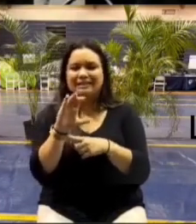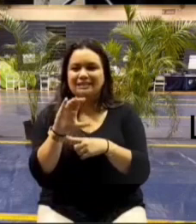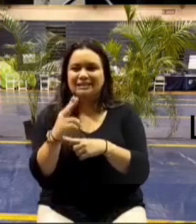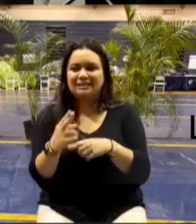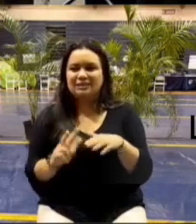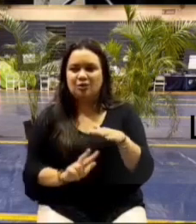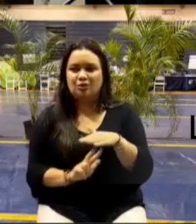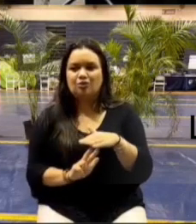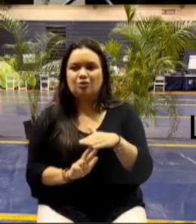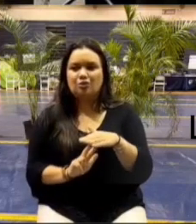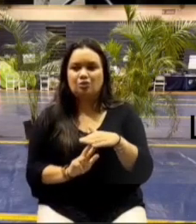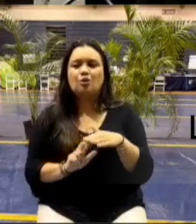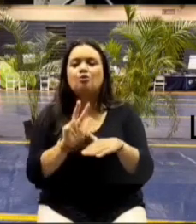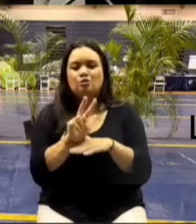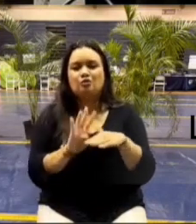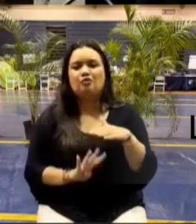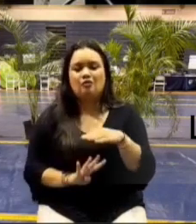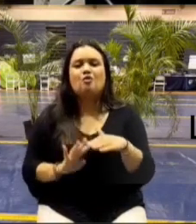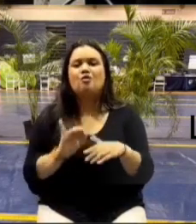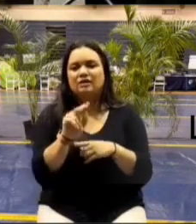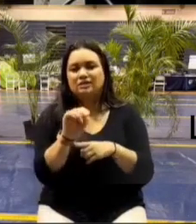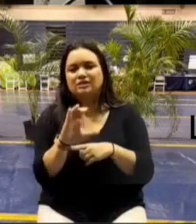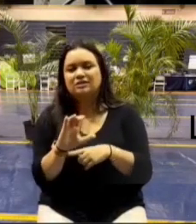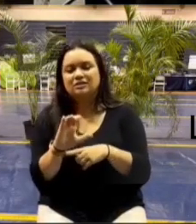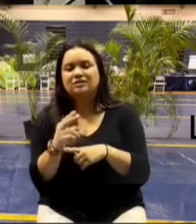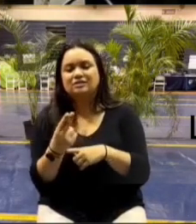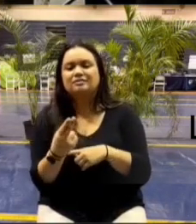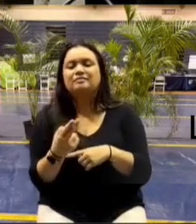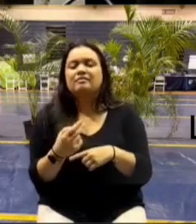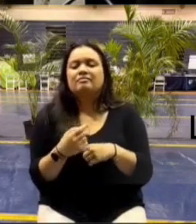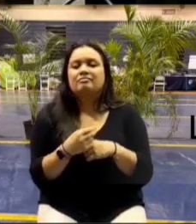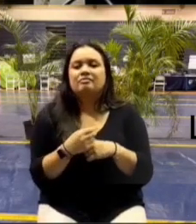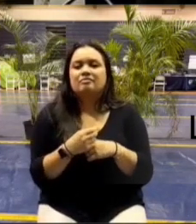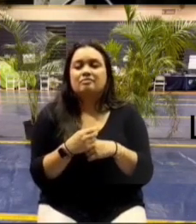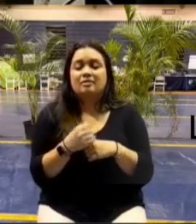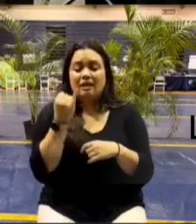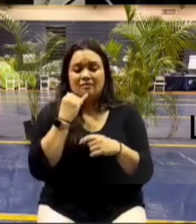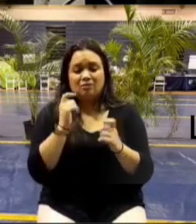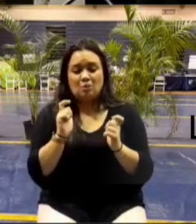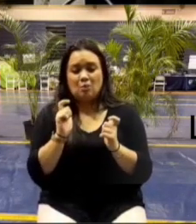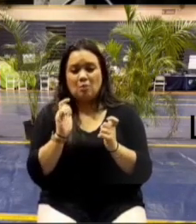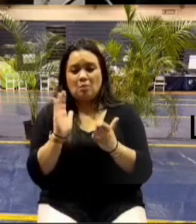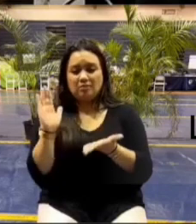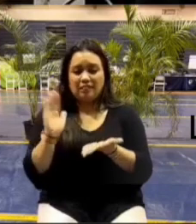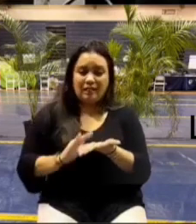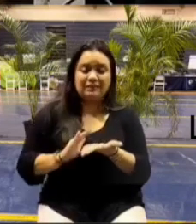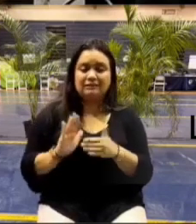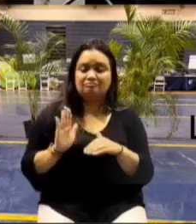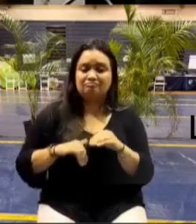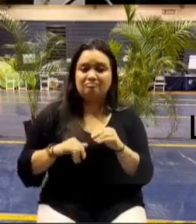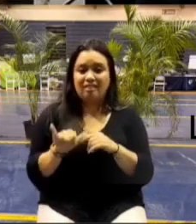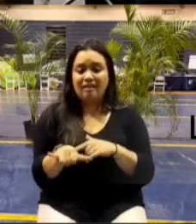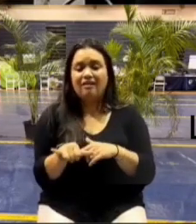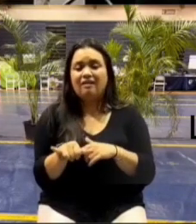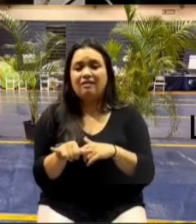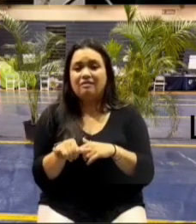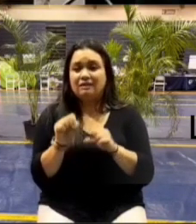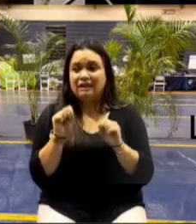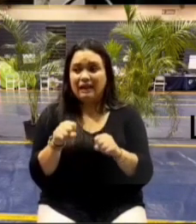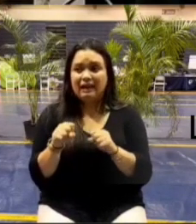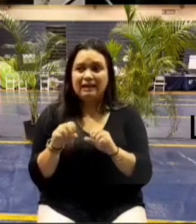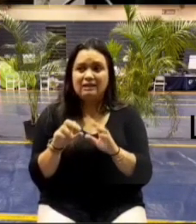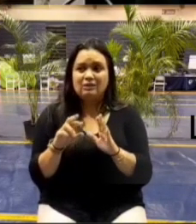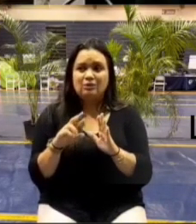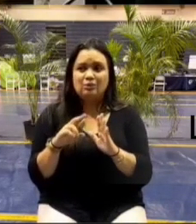asphalt driveways even roadways but if it's smaller than that it still might be able to be recycled so